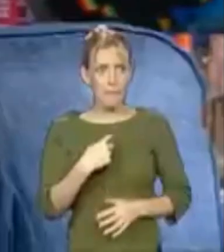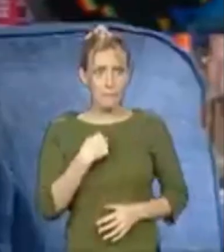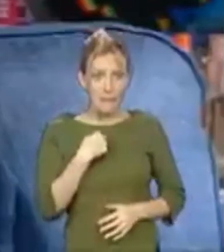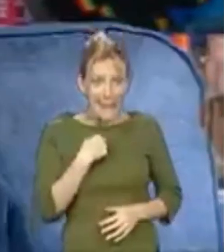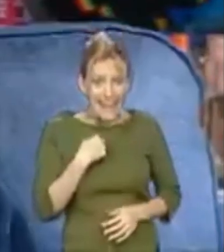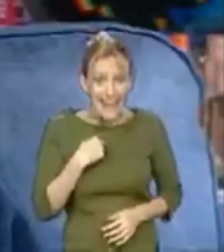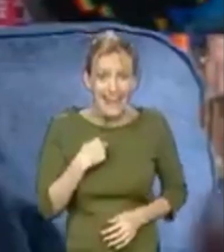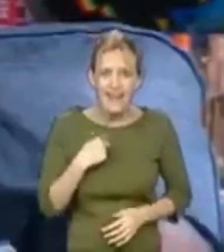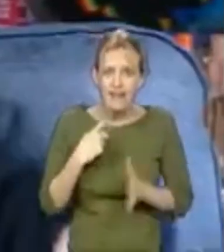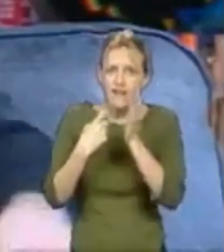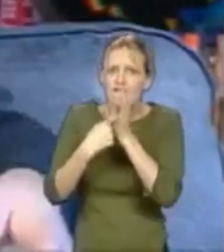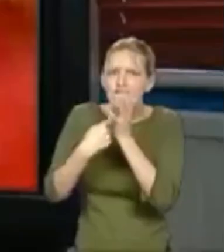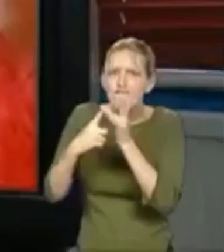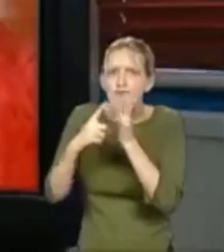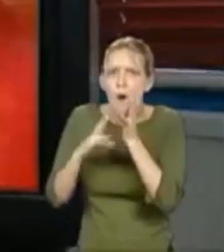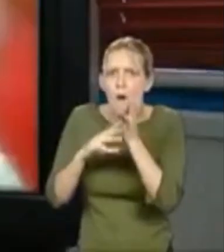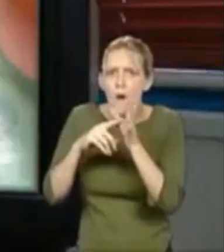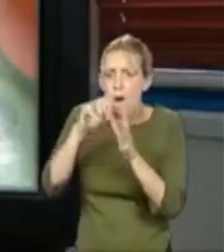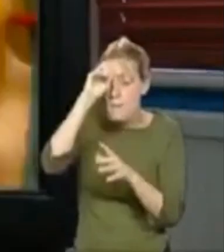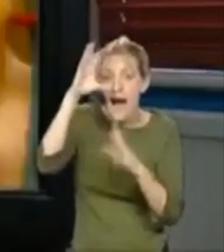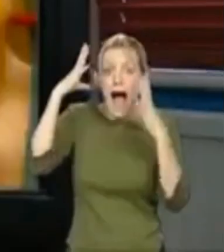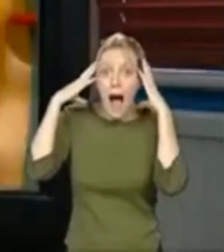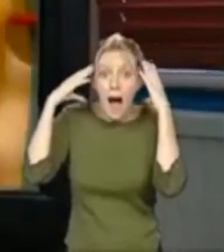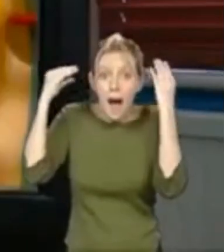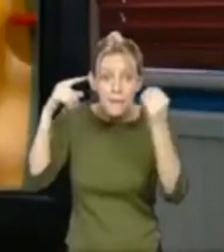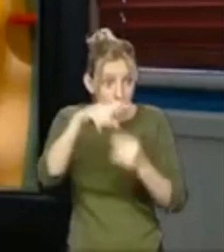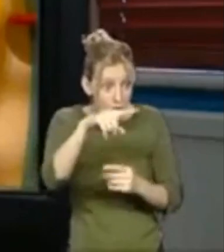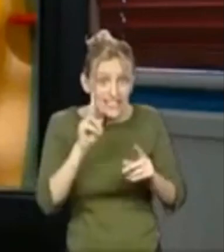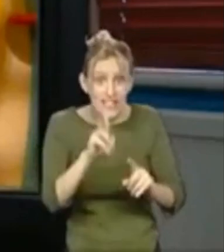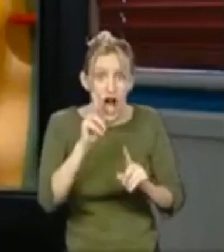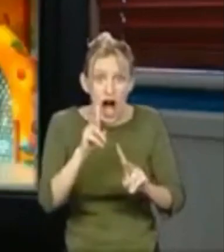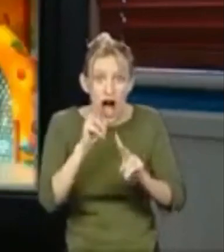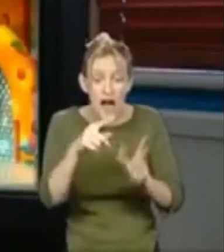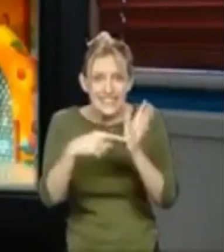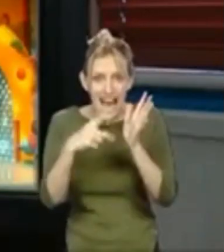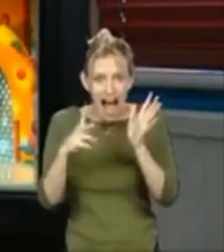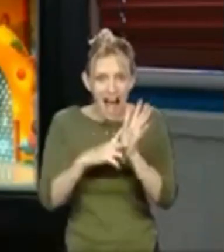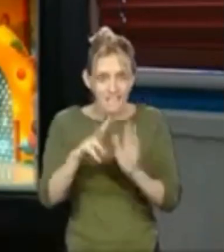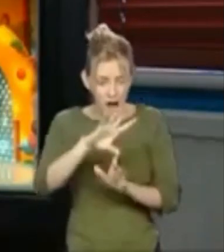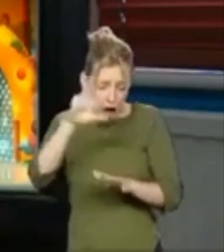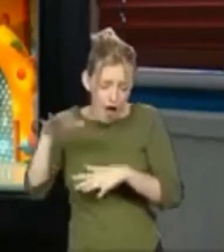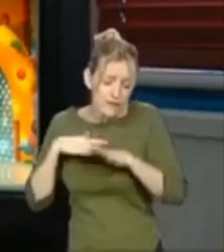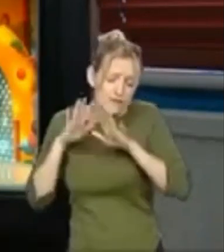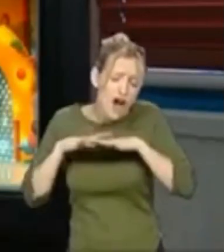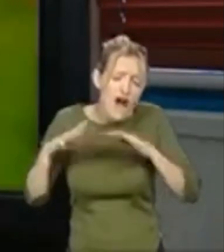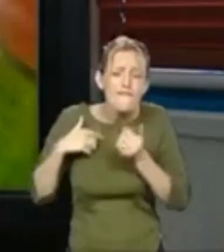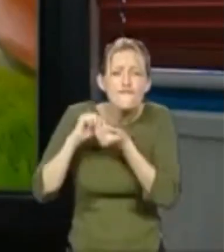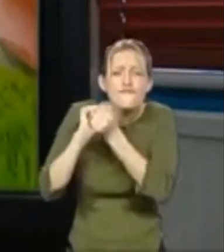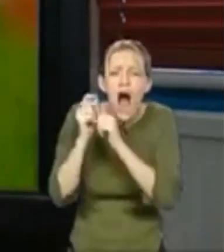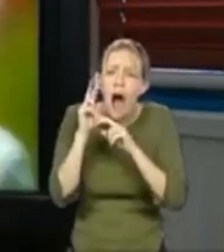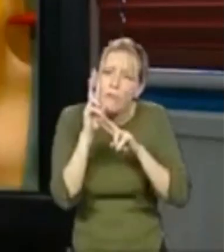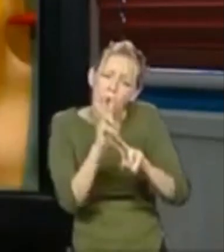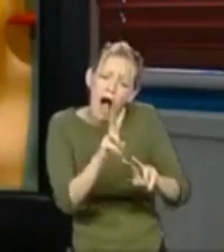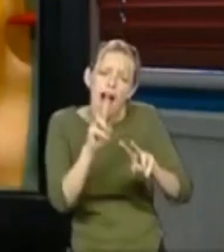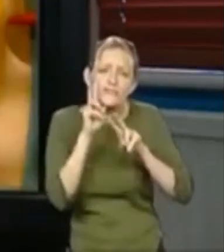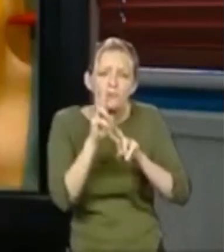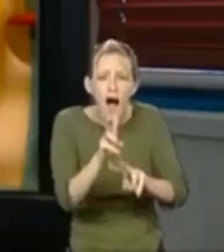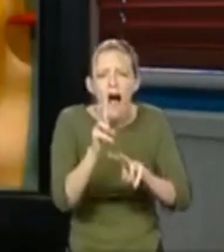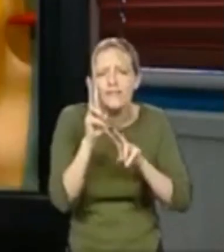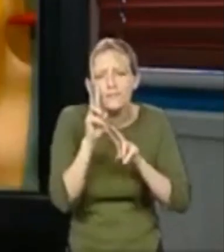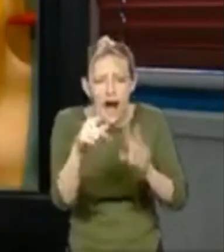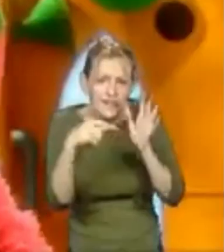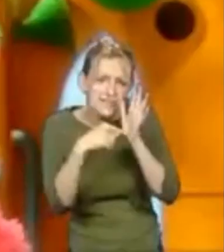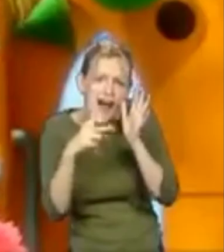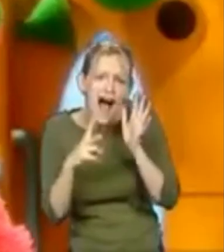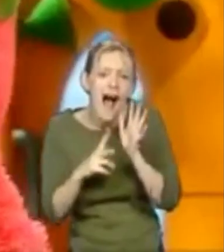Hubba, you're on the TV. That makes you famous. All our friends watch the Hoops too. Everyone knows who